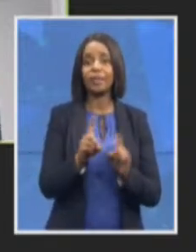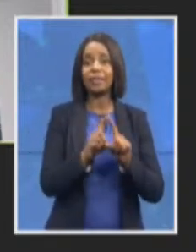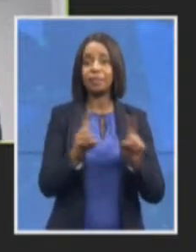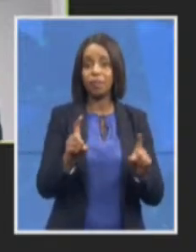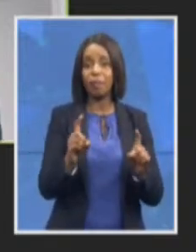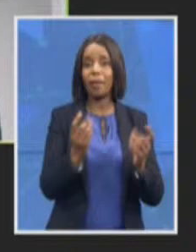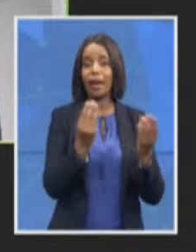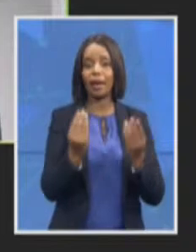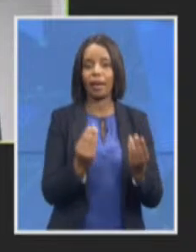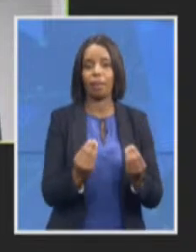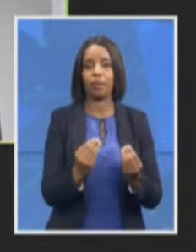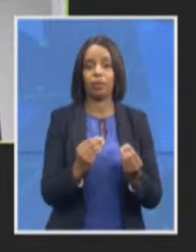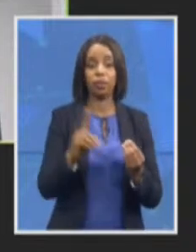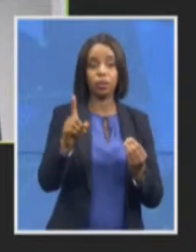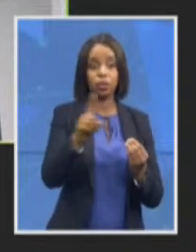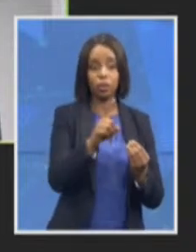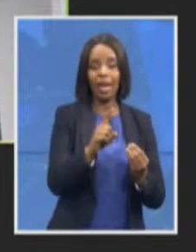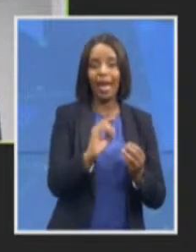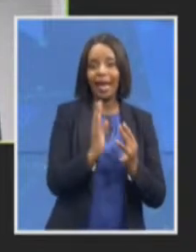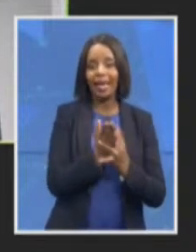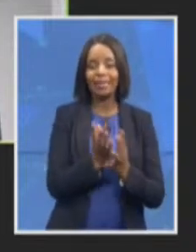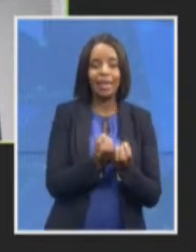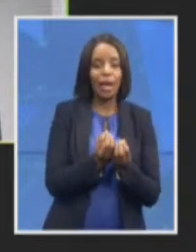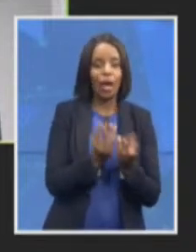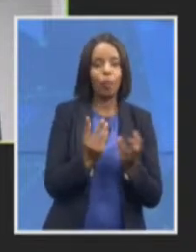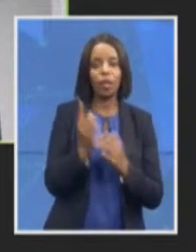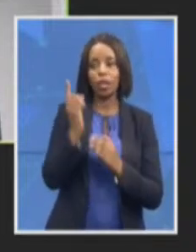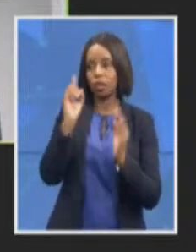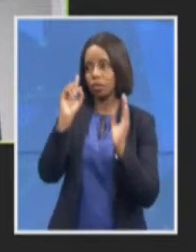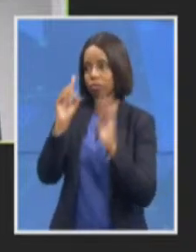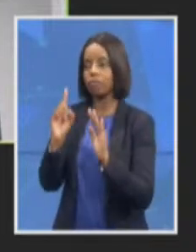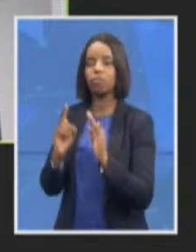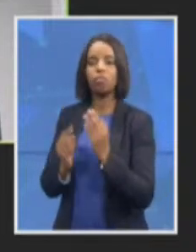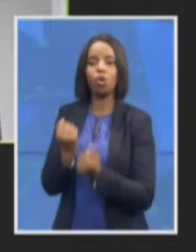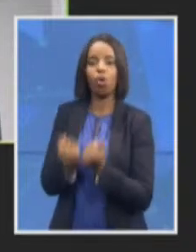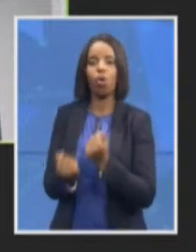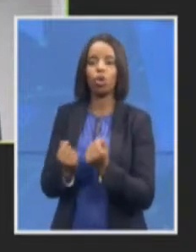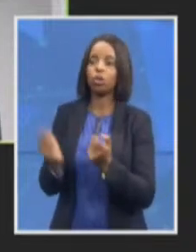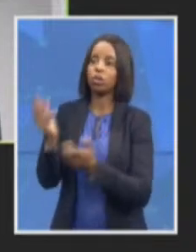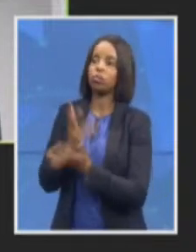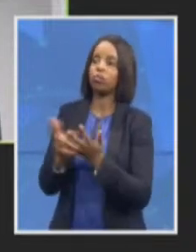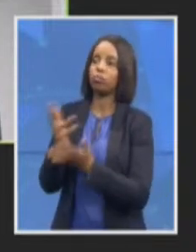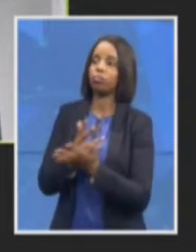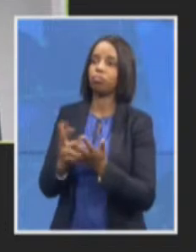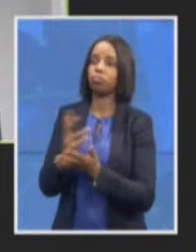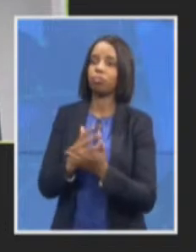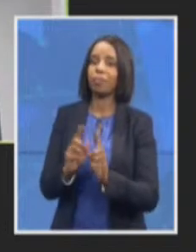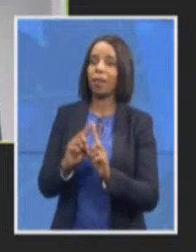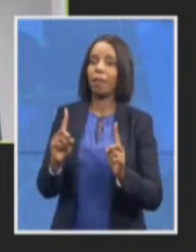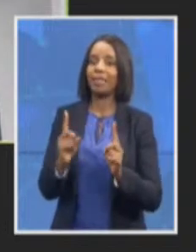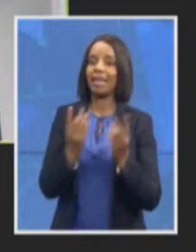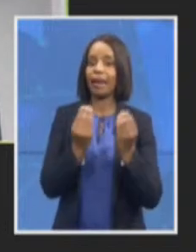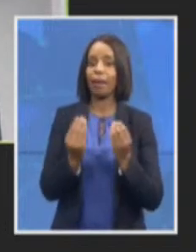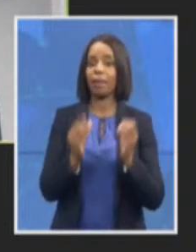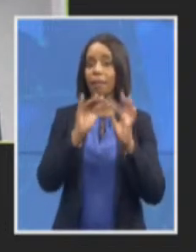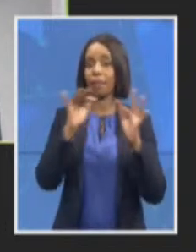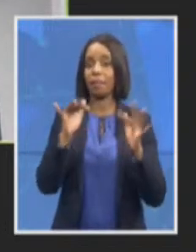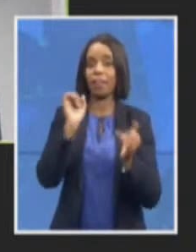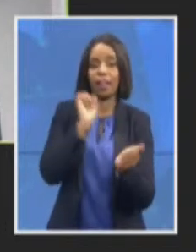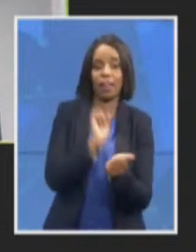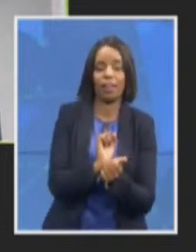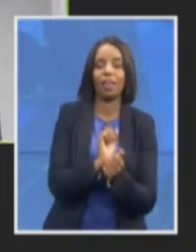if you look at the conviction rates vis-a-vis the number of reported cases it's really quite low